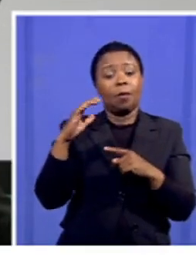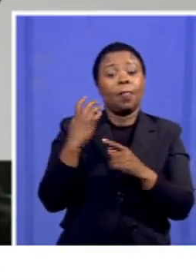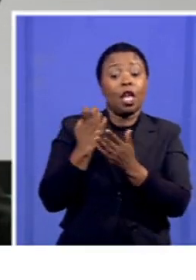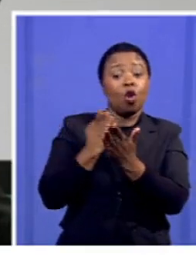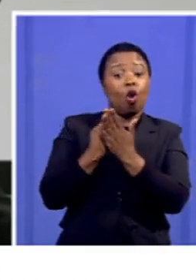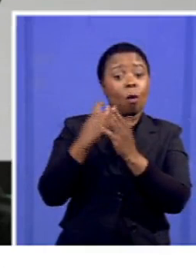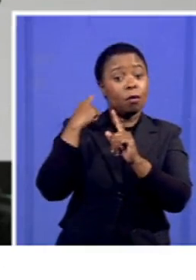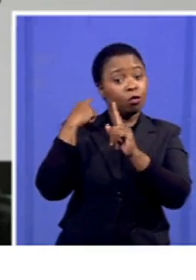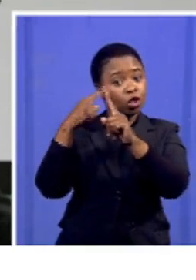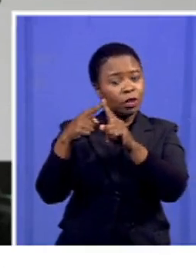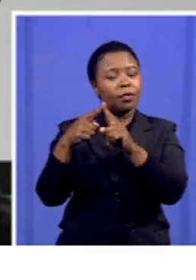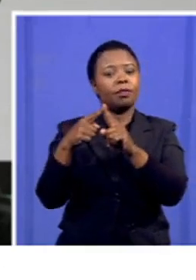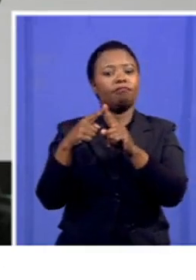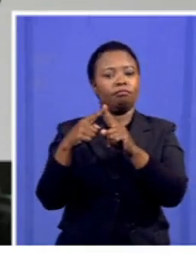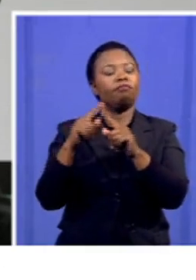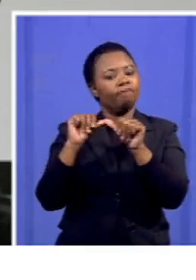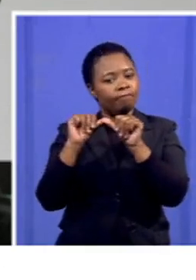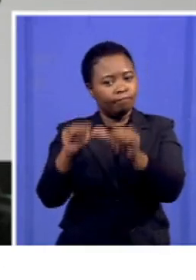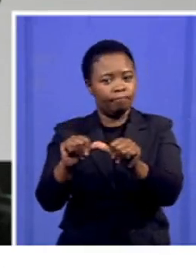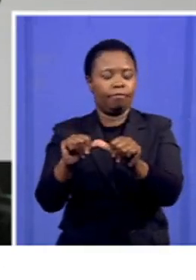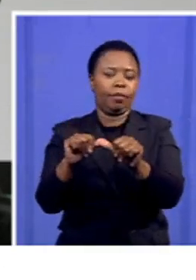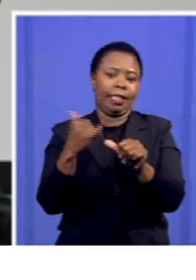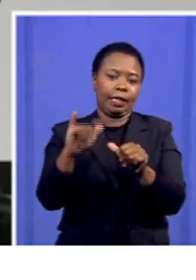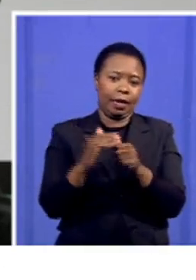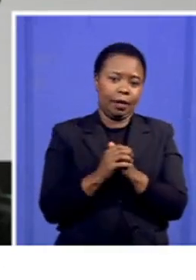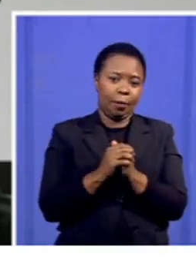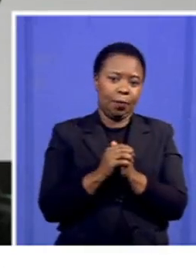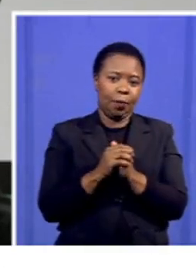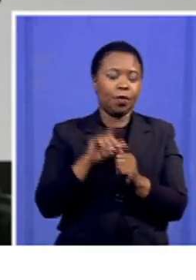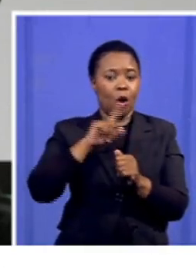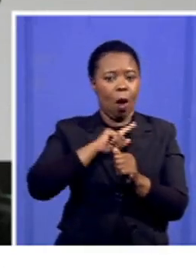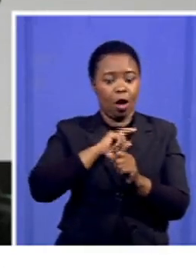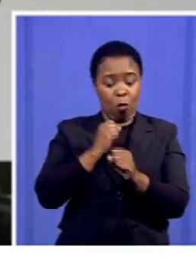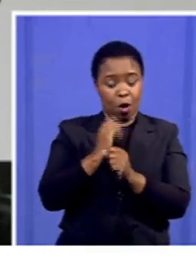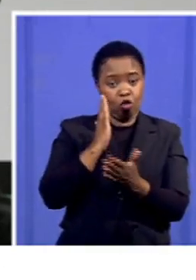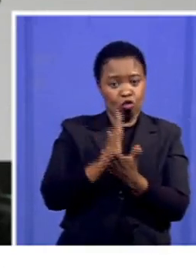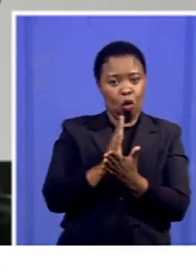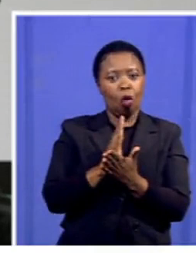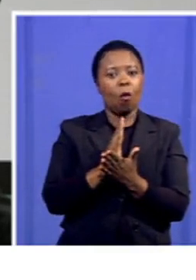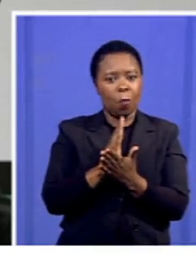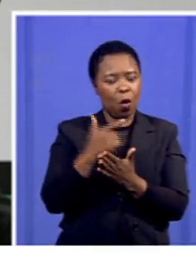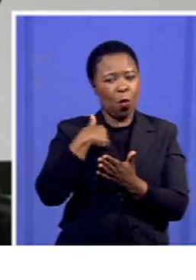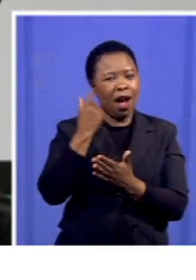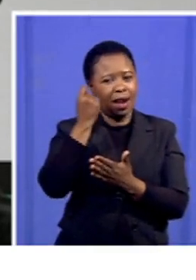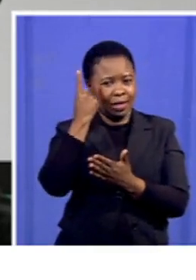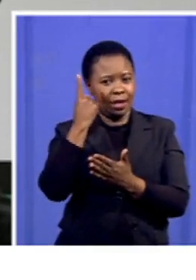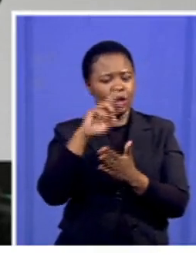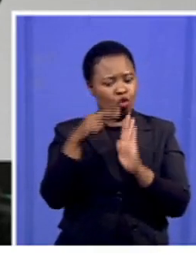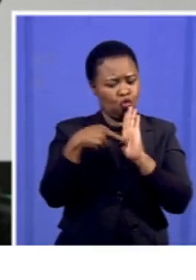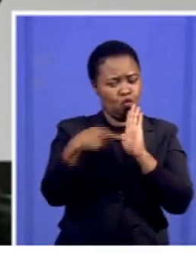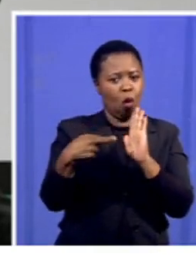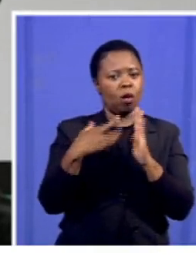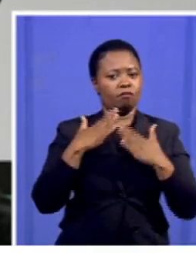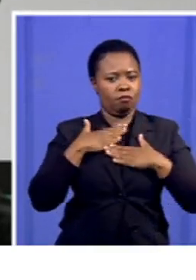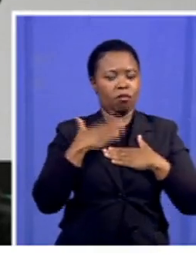with the framework of a mixed economy in terms of making sure that we do have a role, we understand that we have a role to